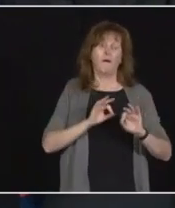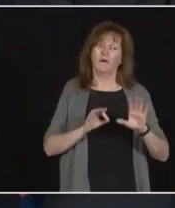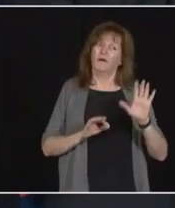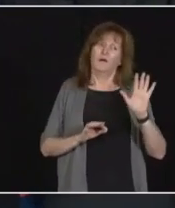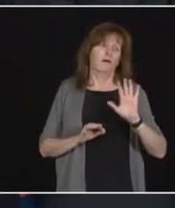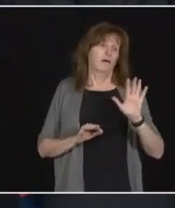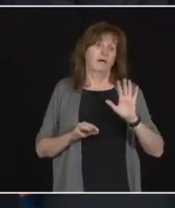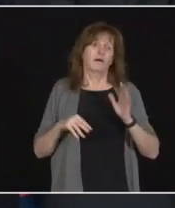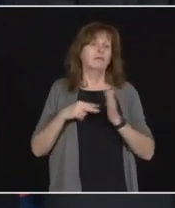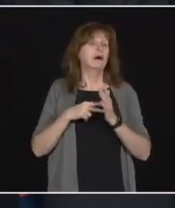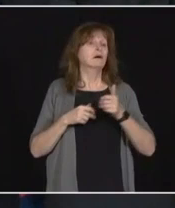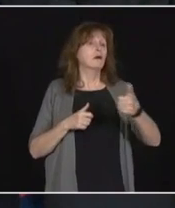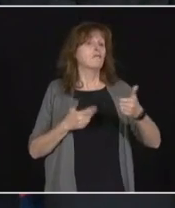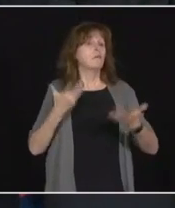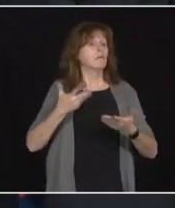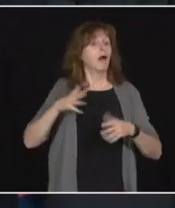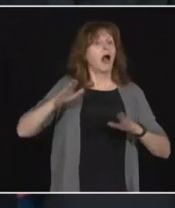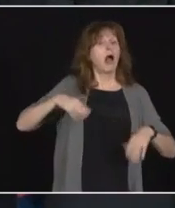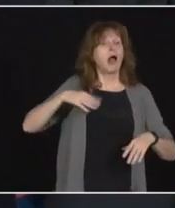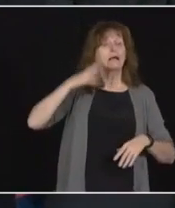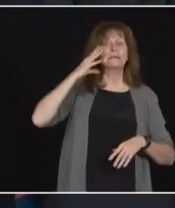police. Follow-up?